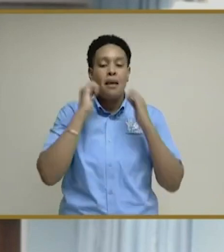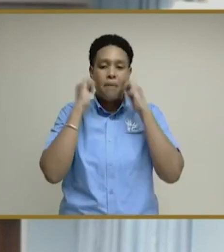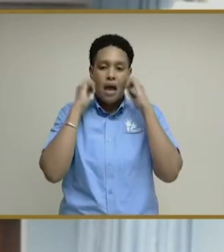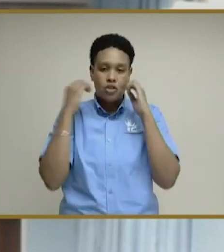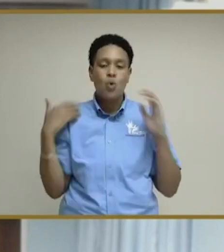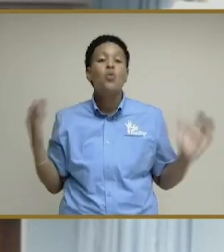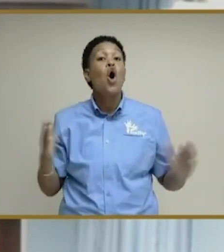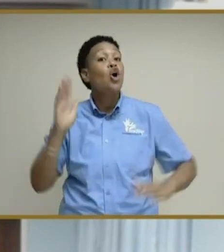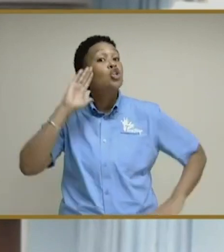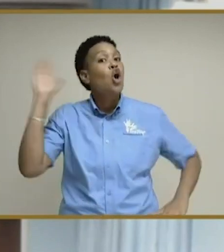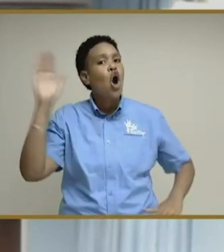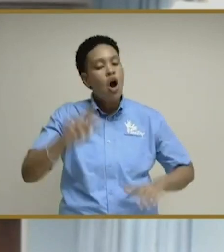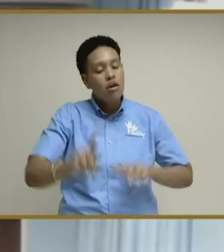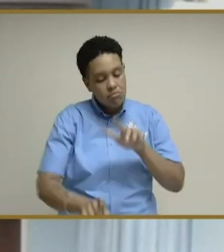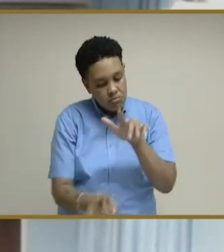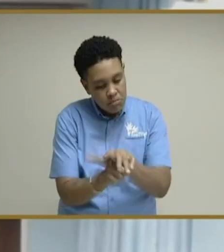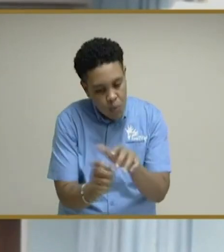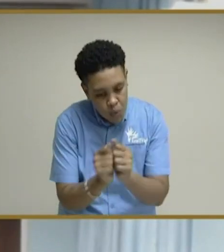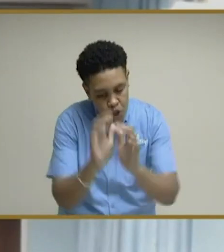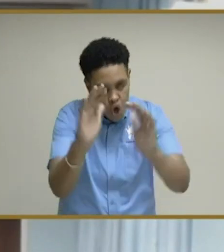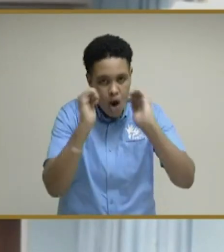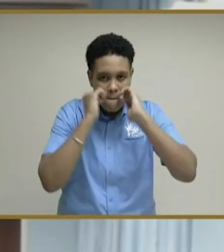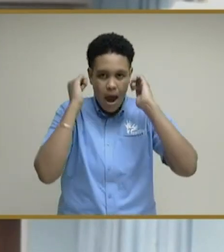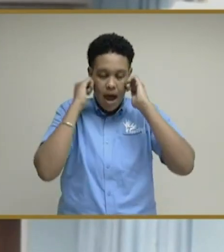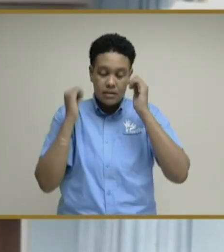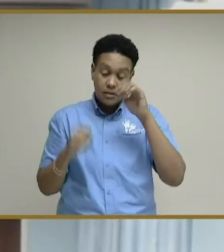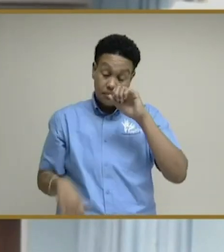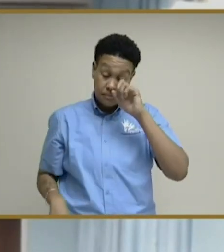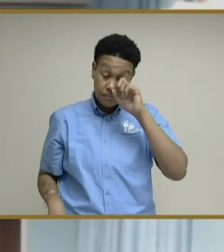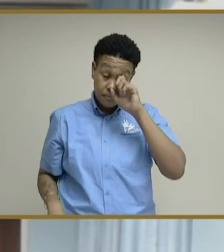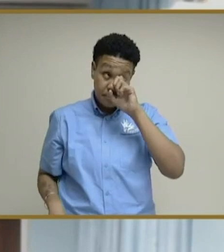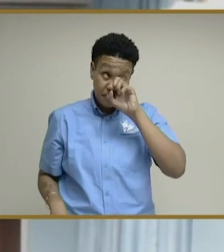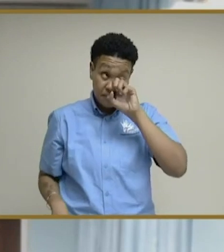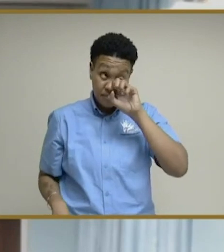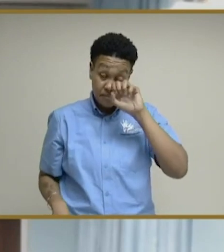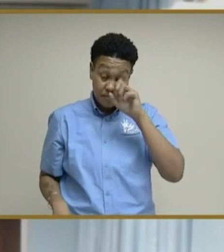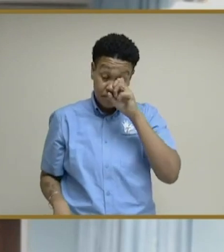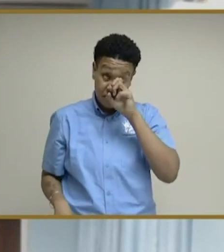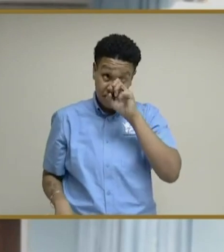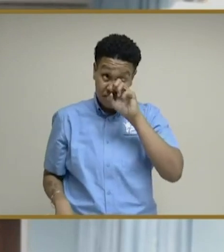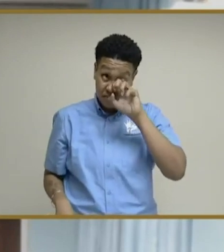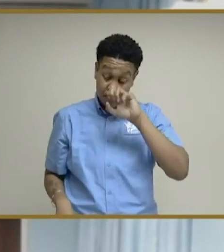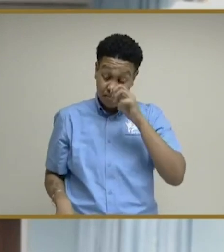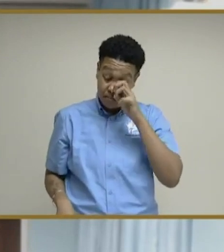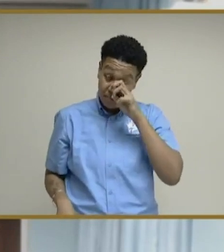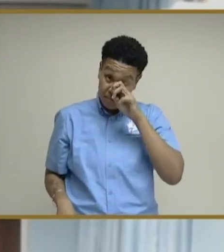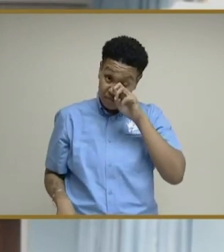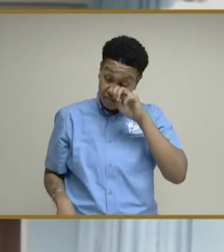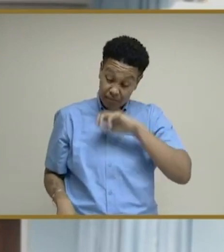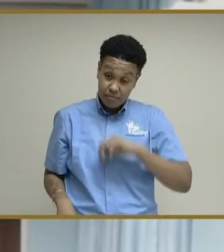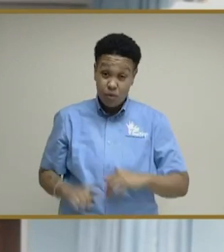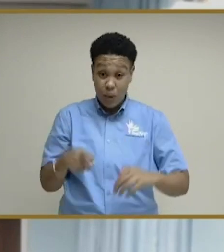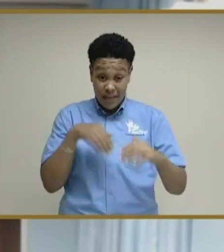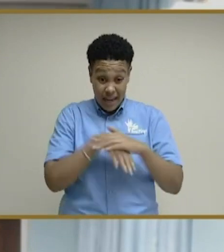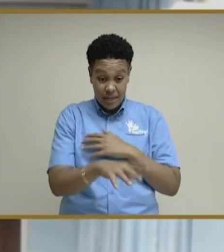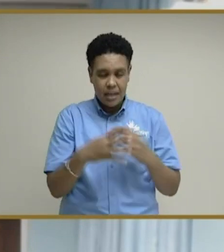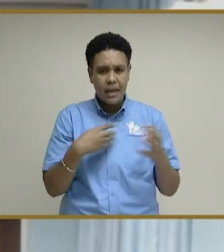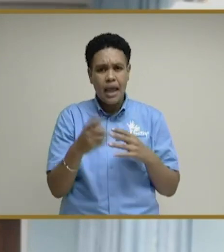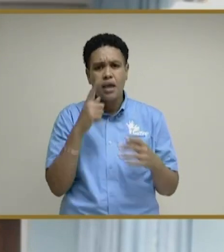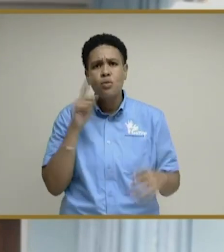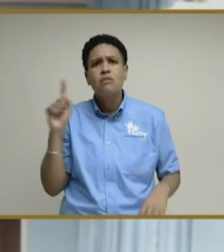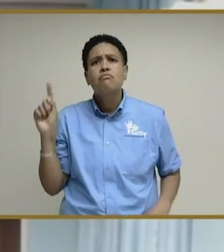urge everybody to come to the polling station and have a wearing a mask. When you enter that gate to be ushered into the polling station,